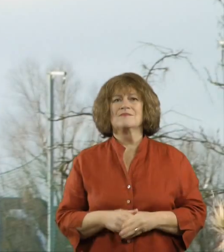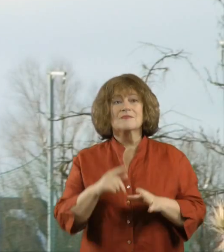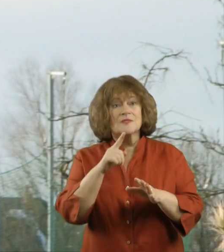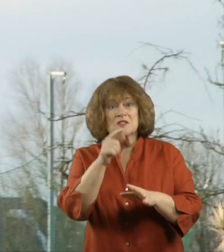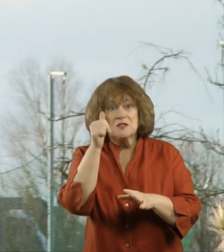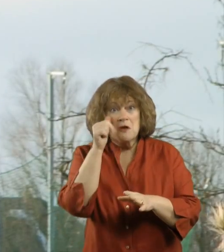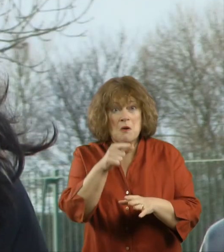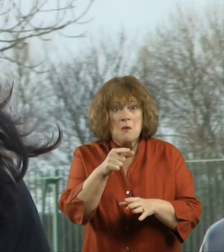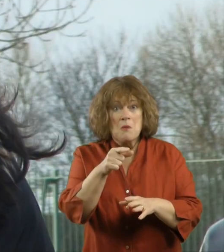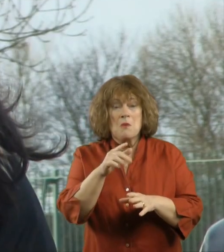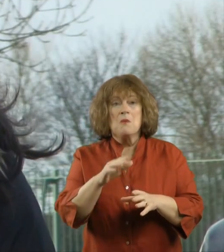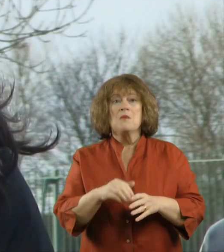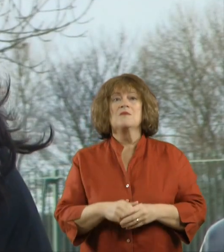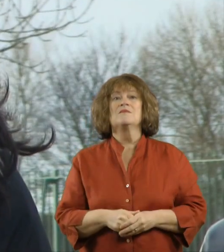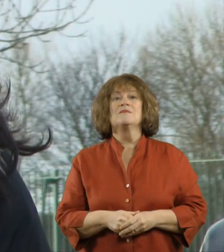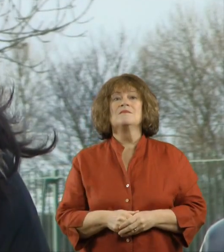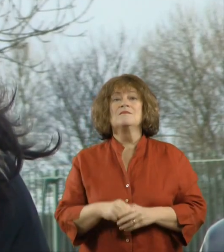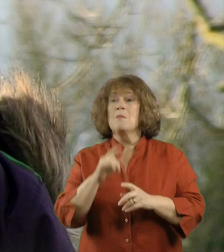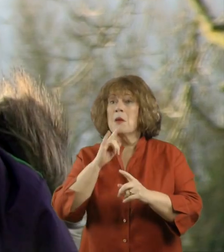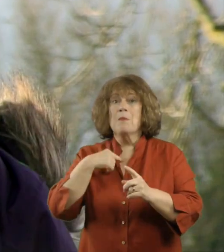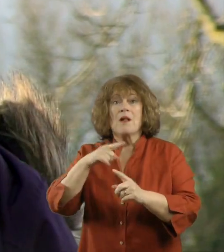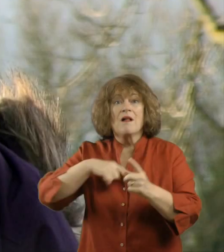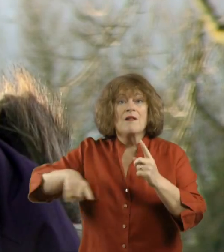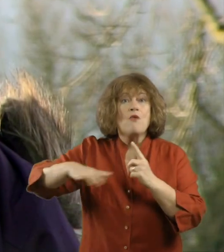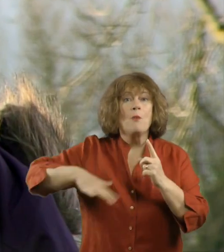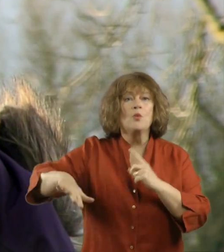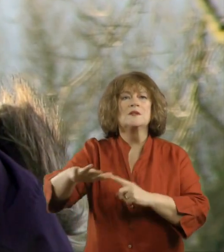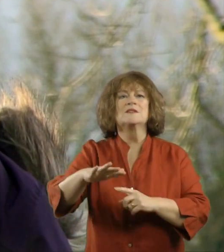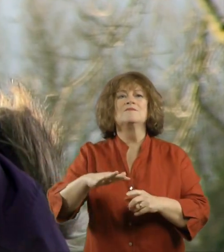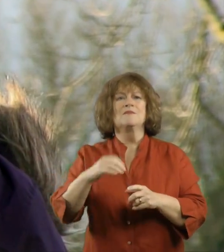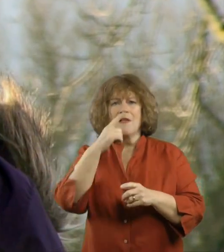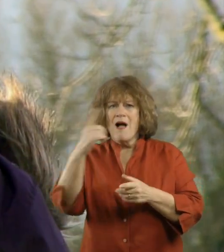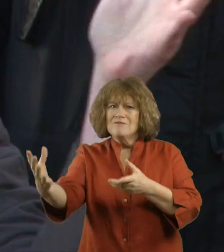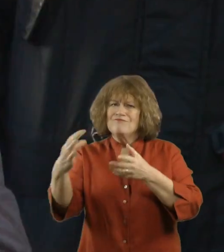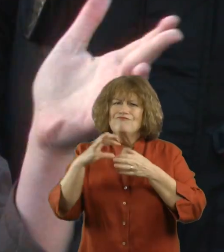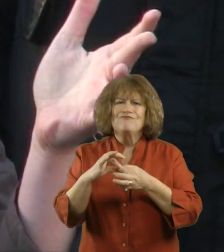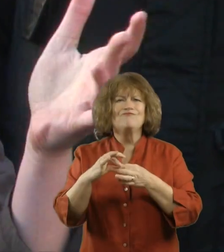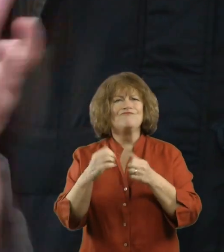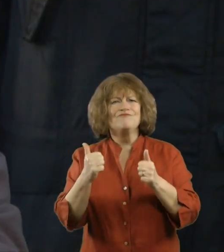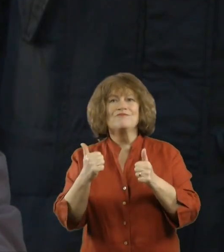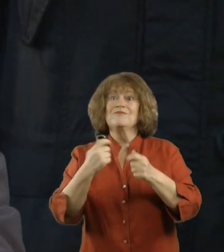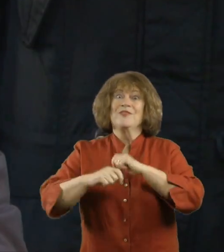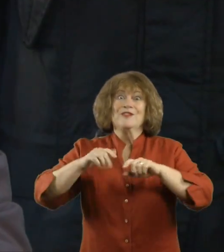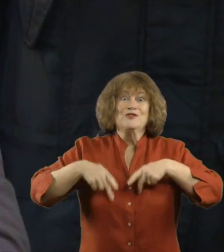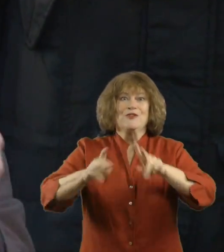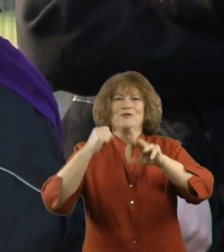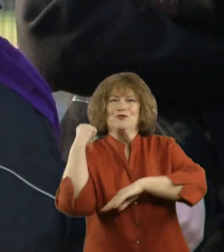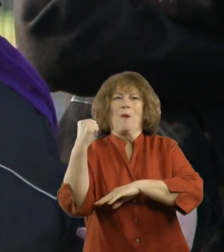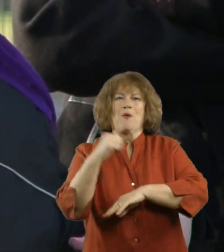Did you know... People and the community can join us to become... Sweet superheroes!